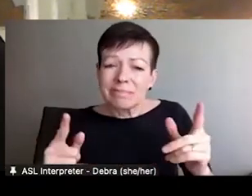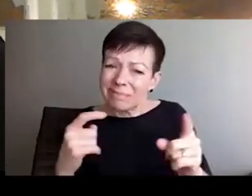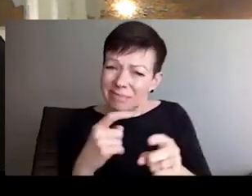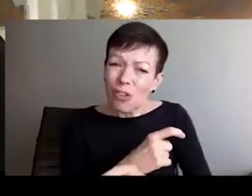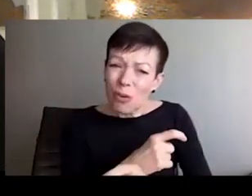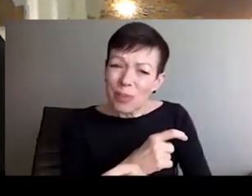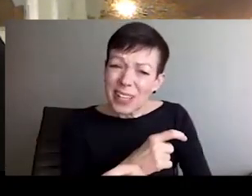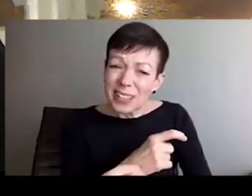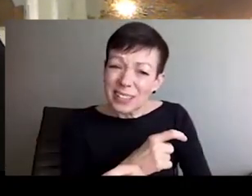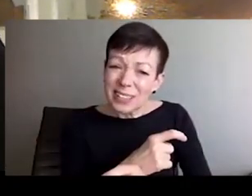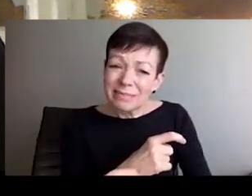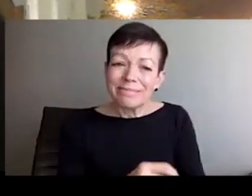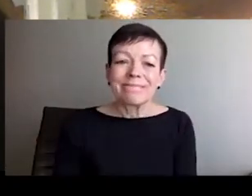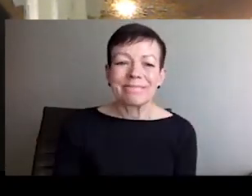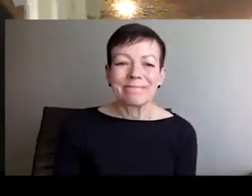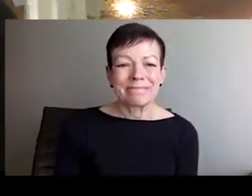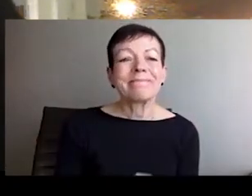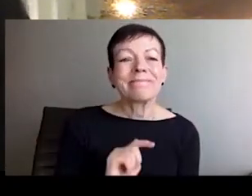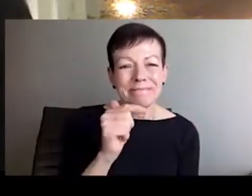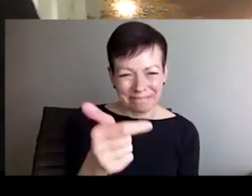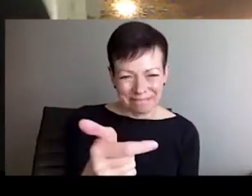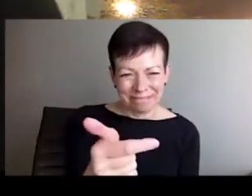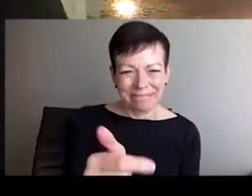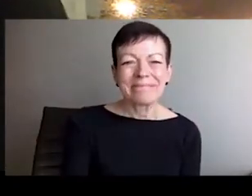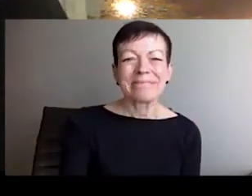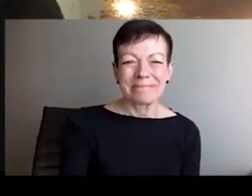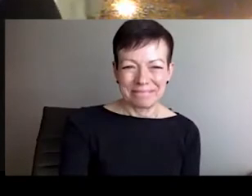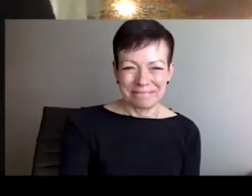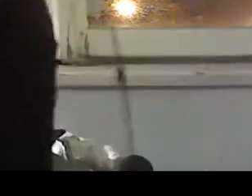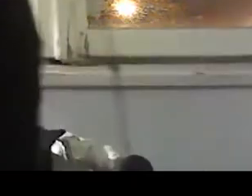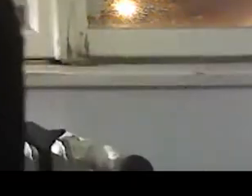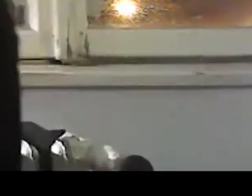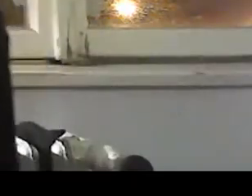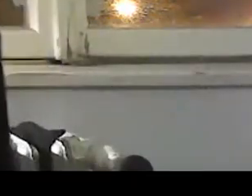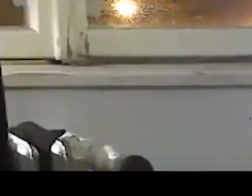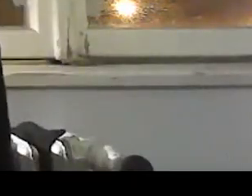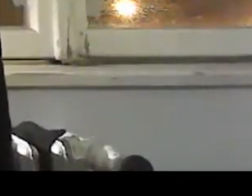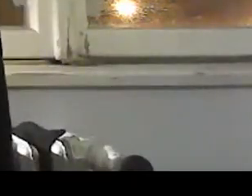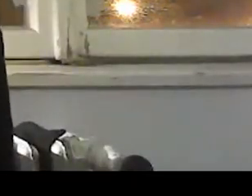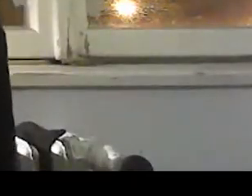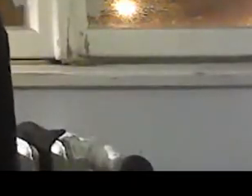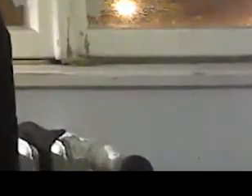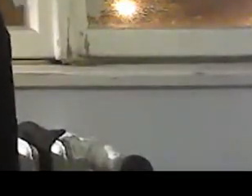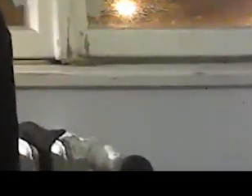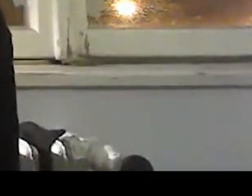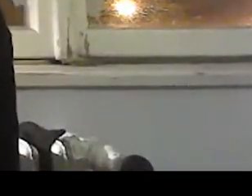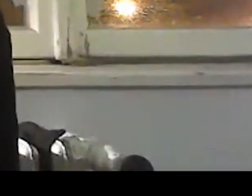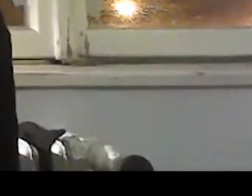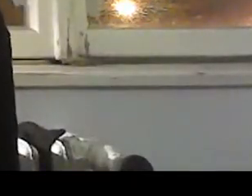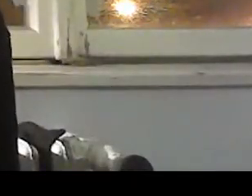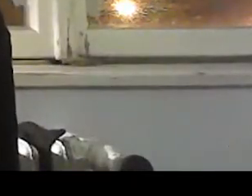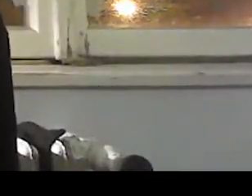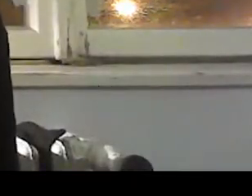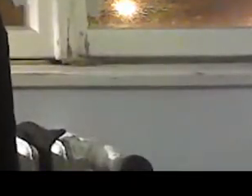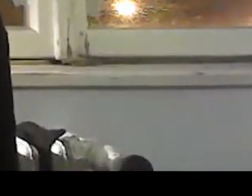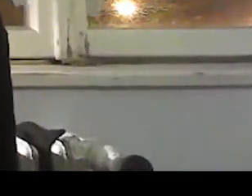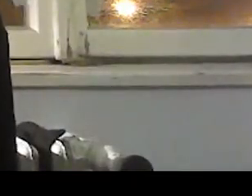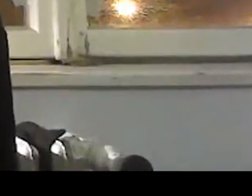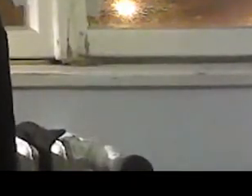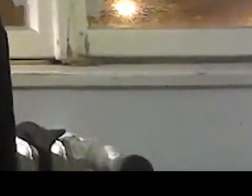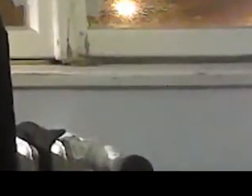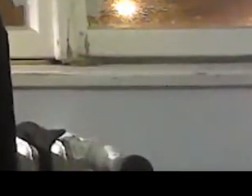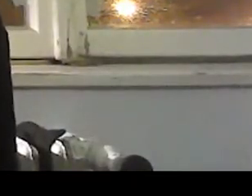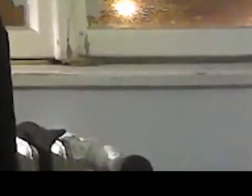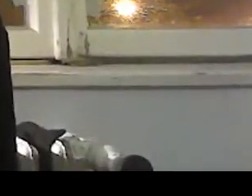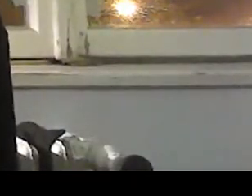situation. So it's we are like Ukrainians are at the front line. In this context. And